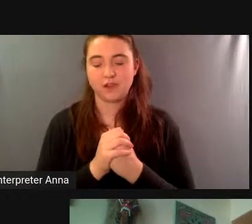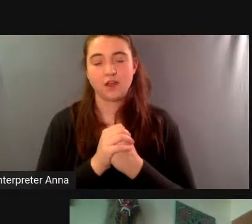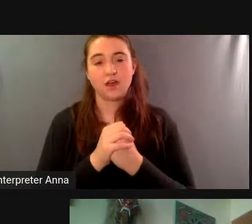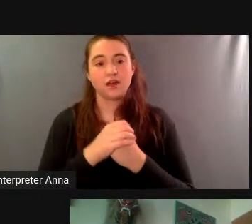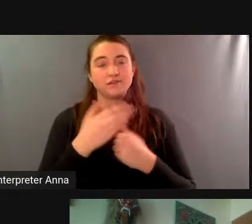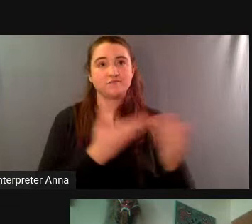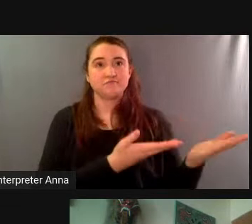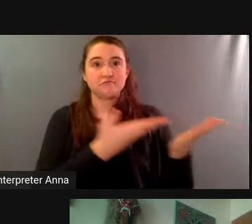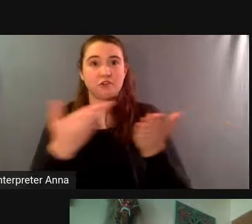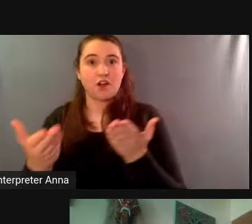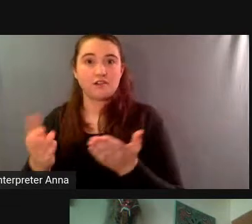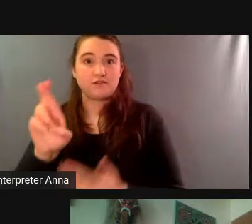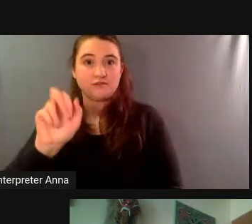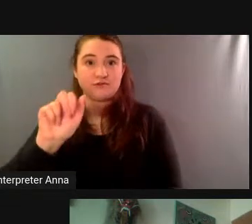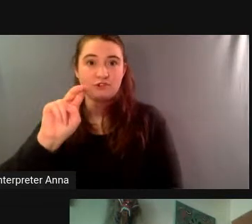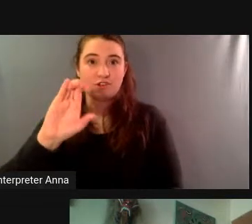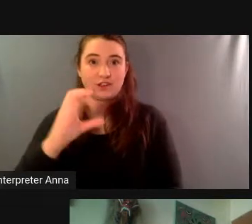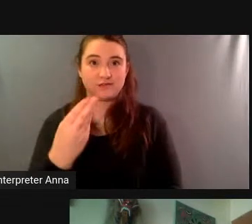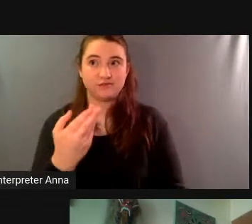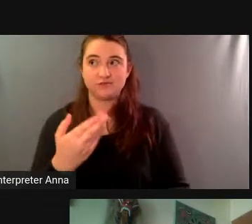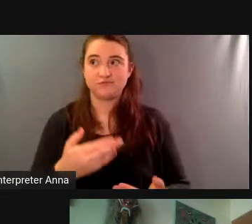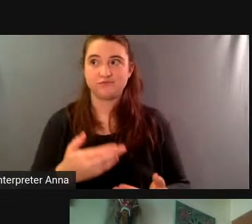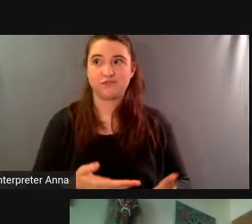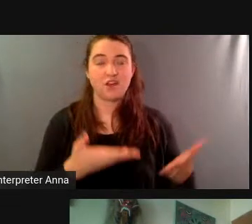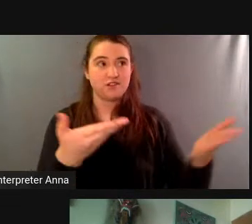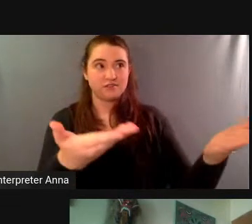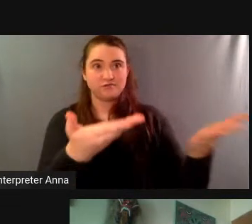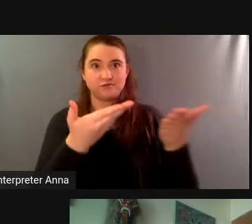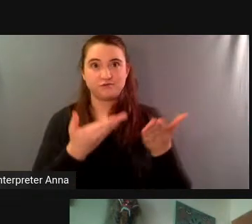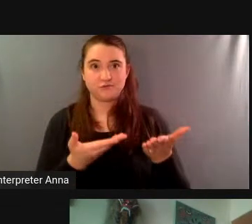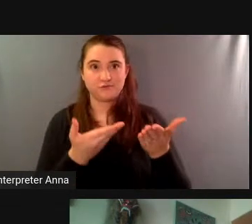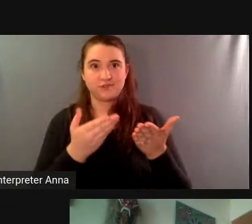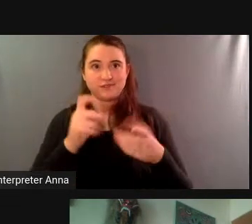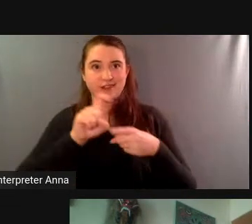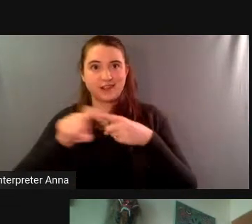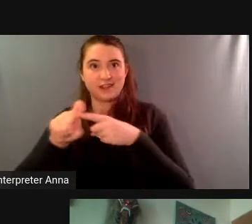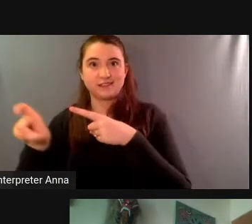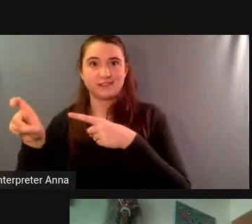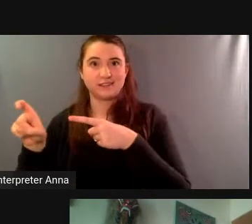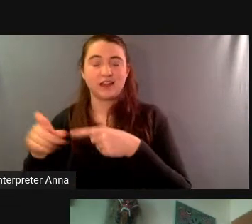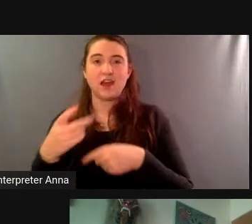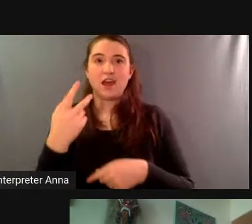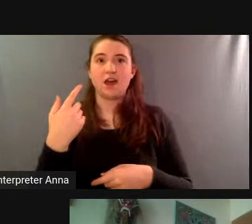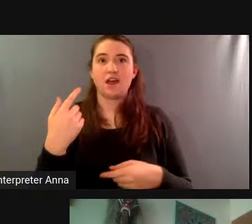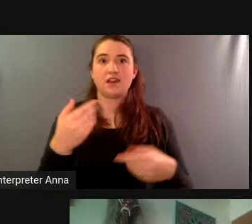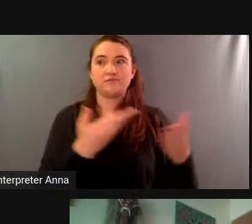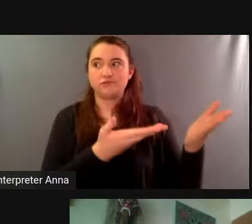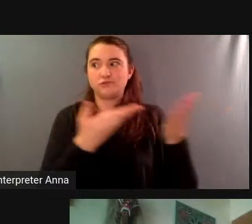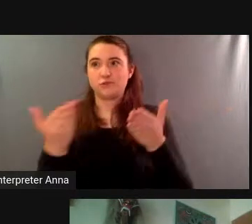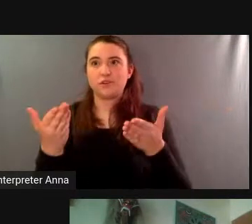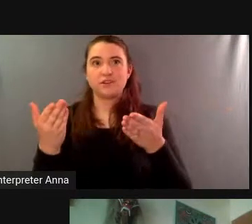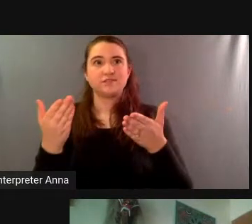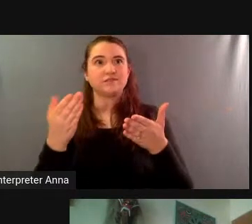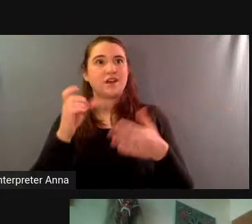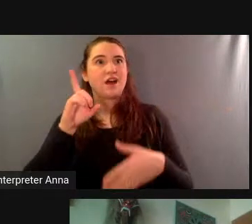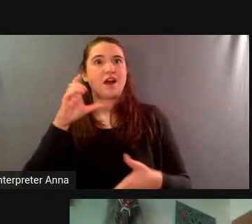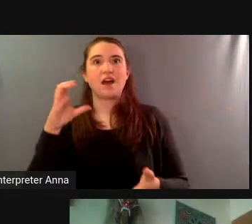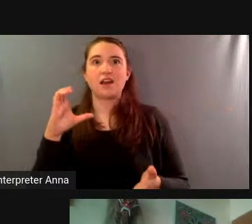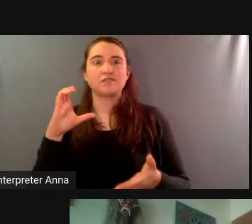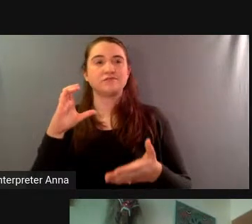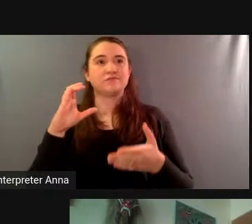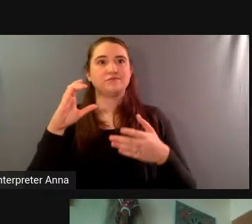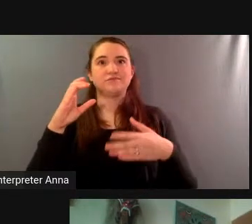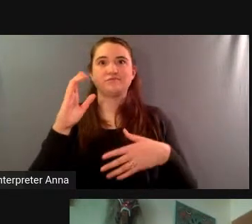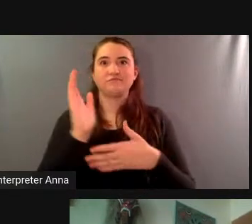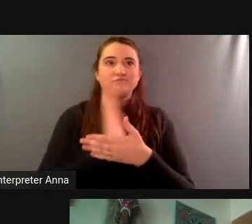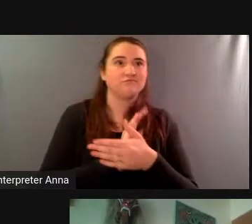opened up this closet door and and inside were hundreds of tapes 60 millimeter video cassettes i mean